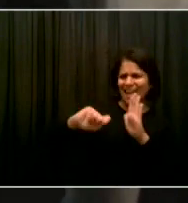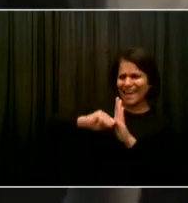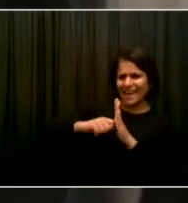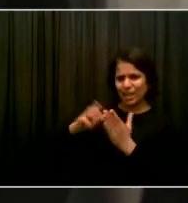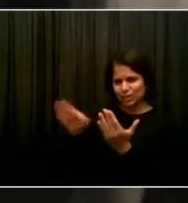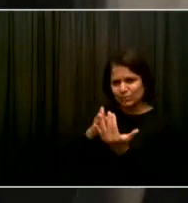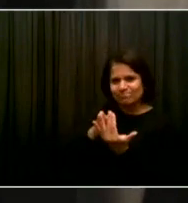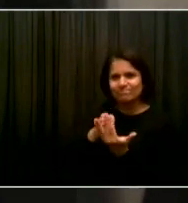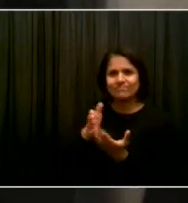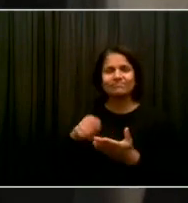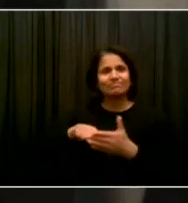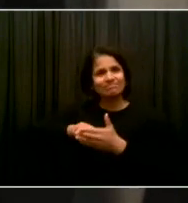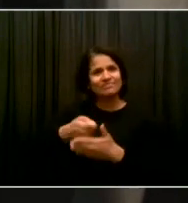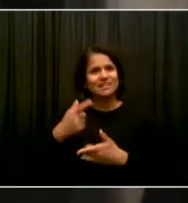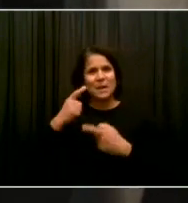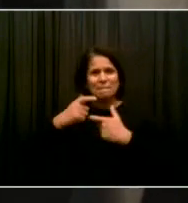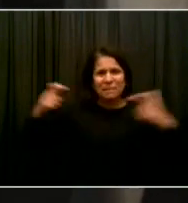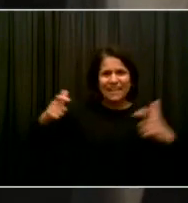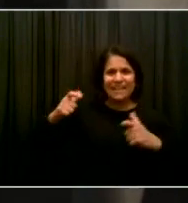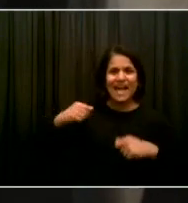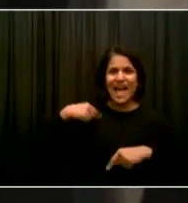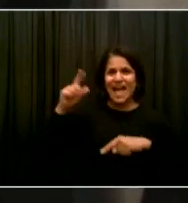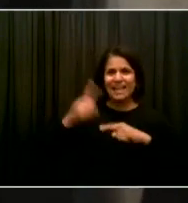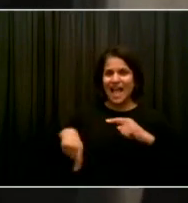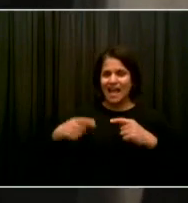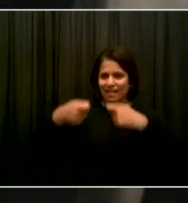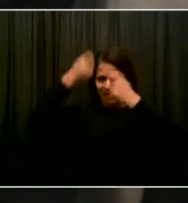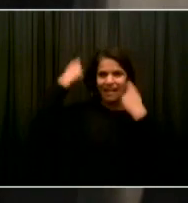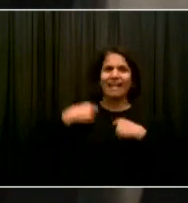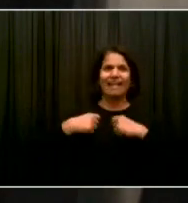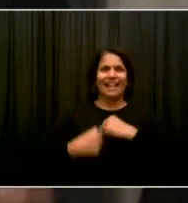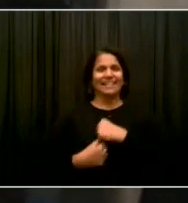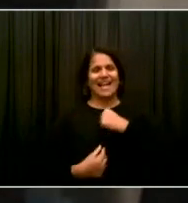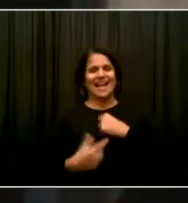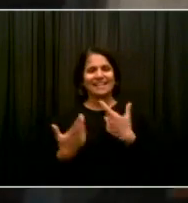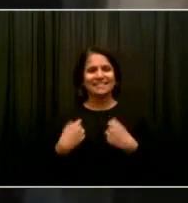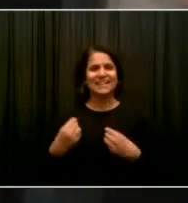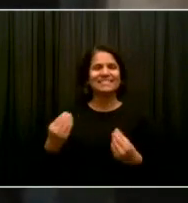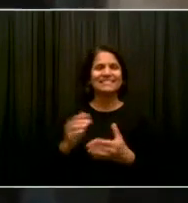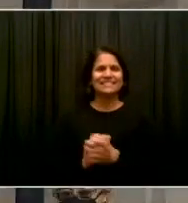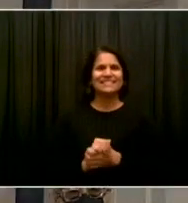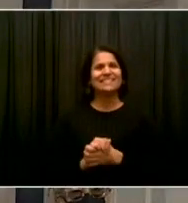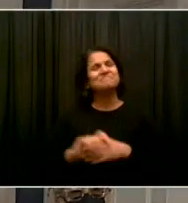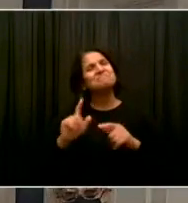But this is a high point of my very long life. And I thank you. Thank you.